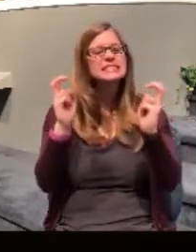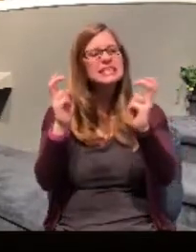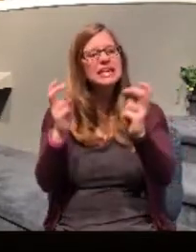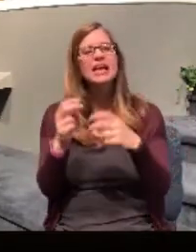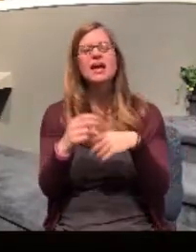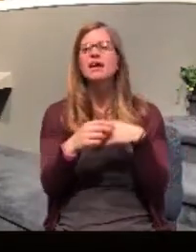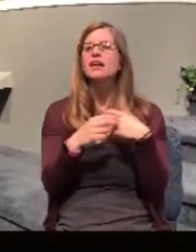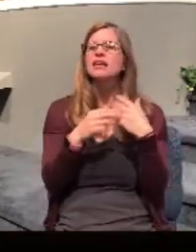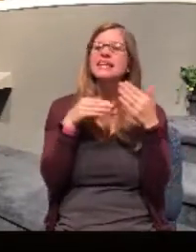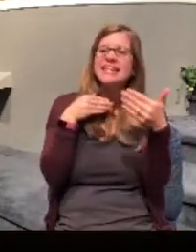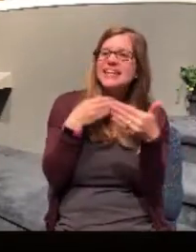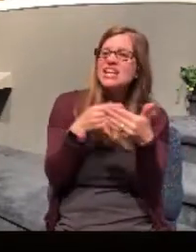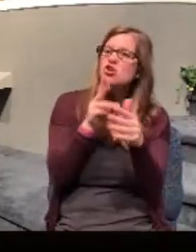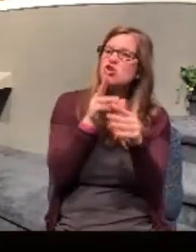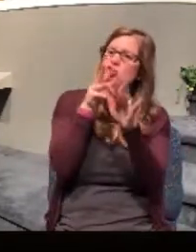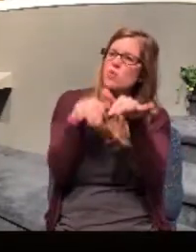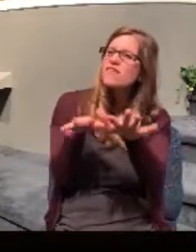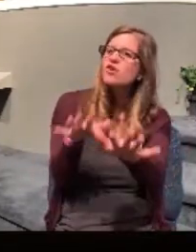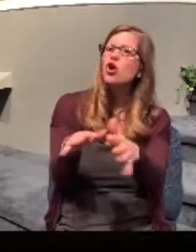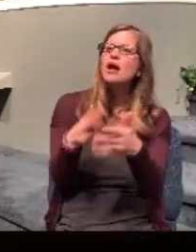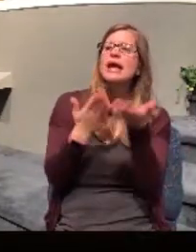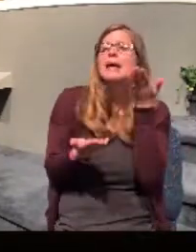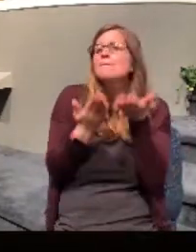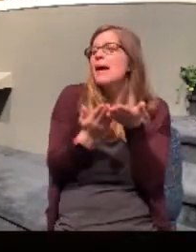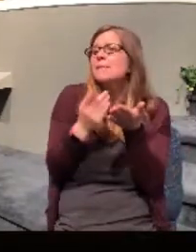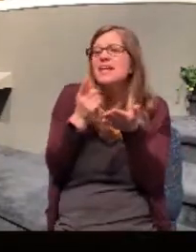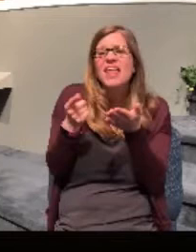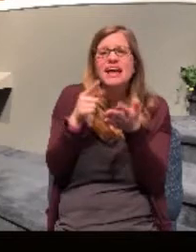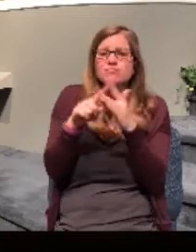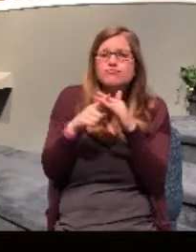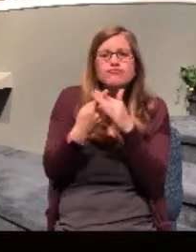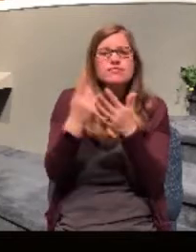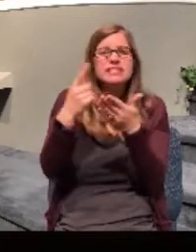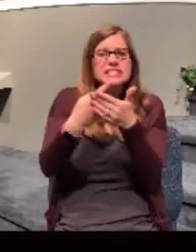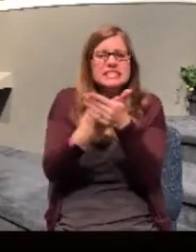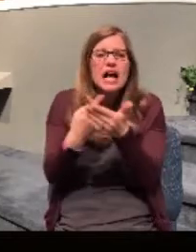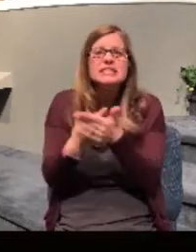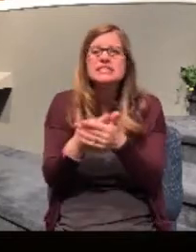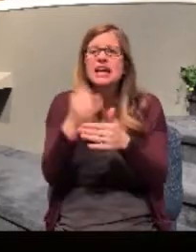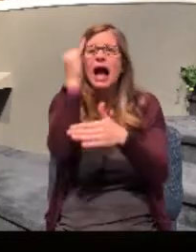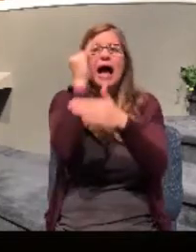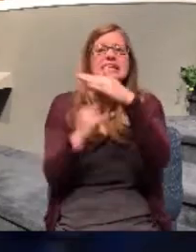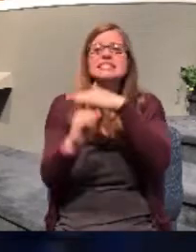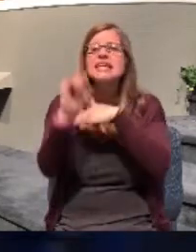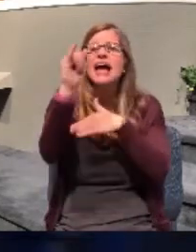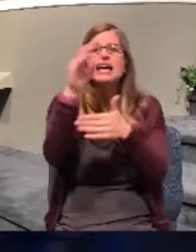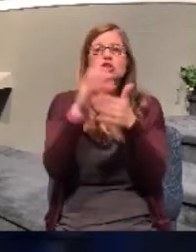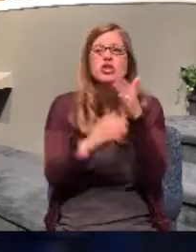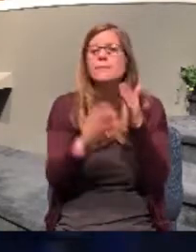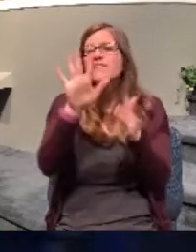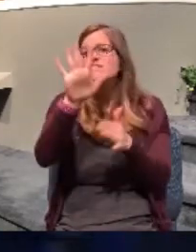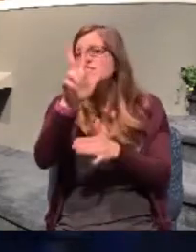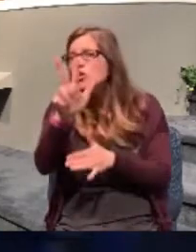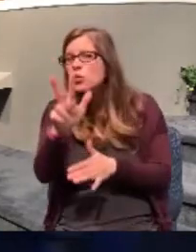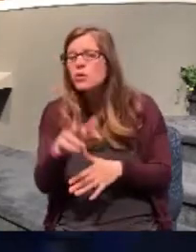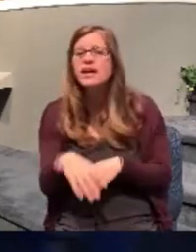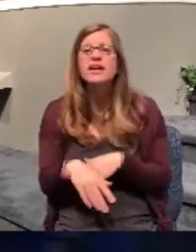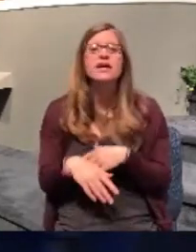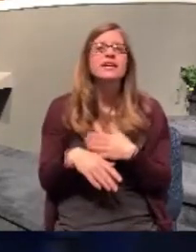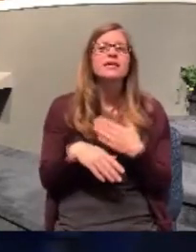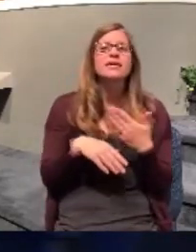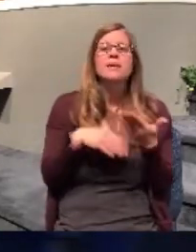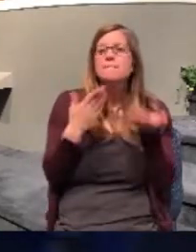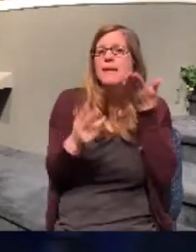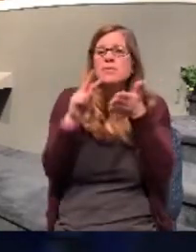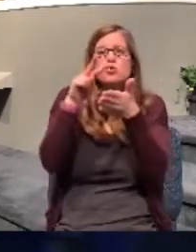and maybe they begin to discuss the Old Testament passage of Isaiah chapter 53. And they began to read that